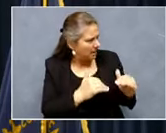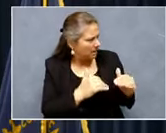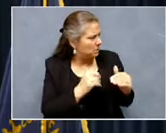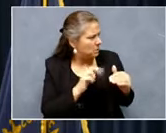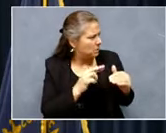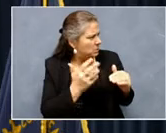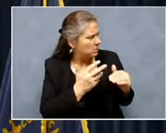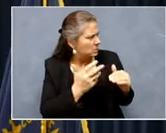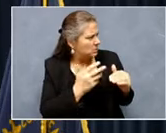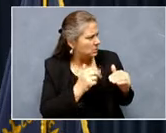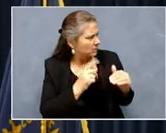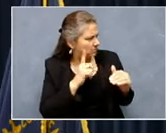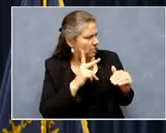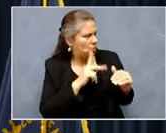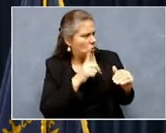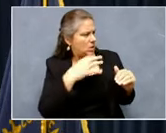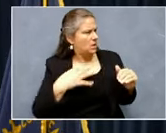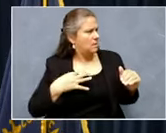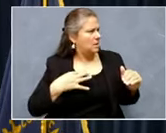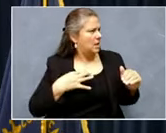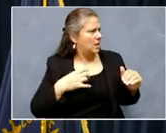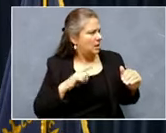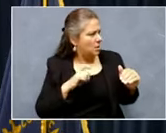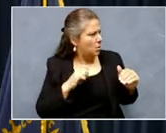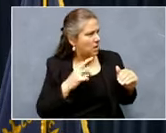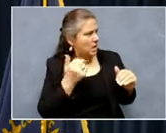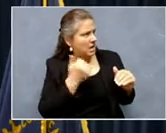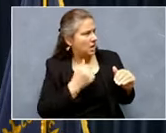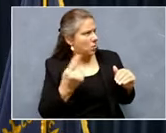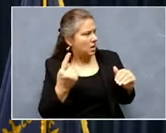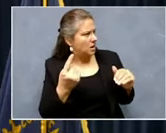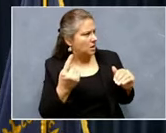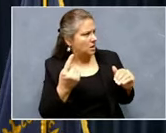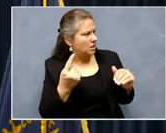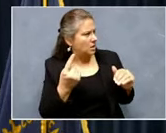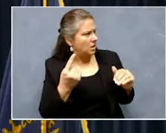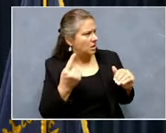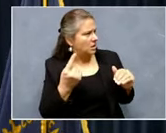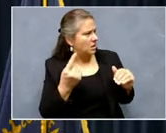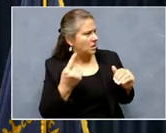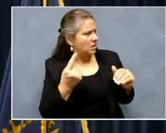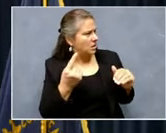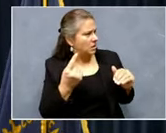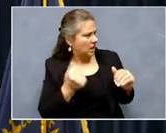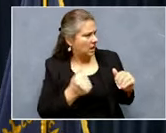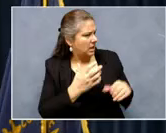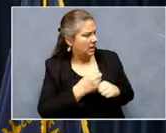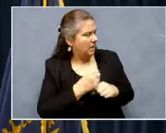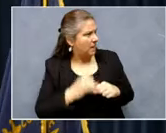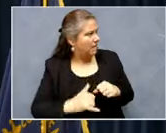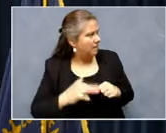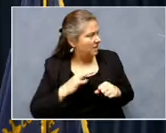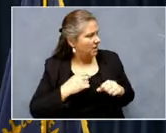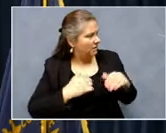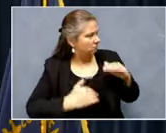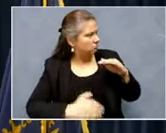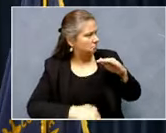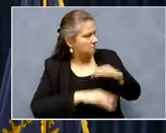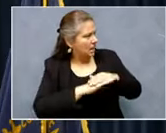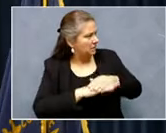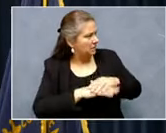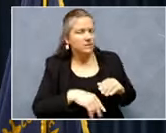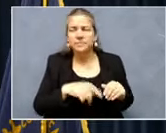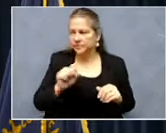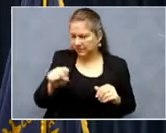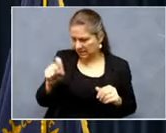for people to apply or can anyone, uh, apply for those benefits? Is there a sealant? So there is a,